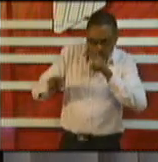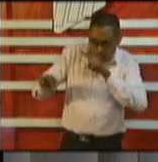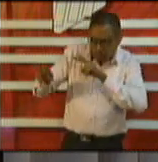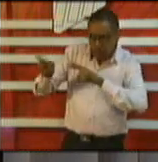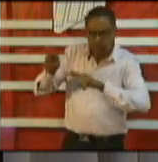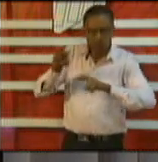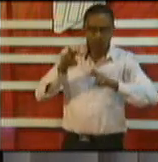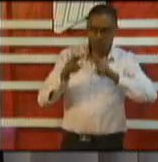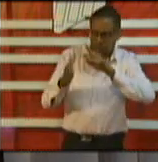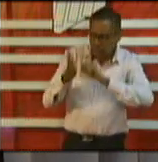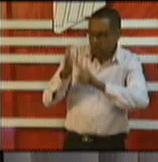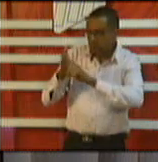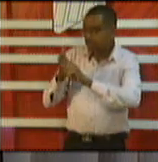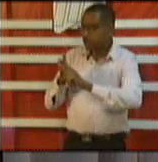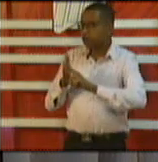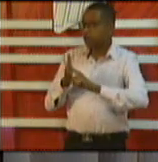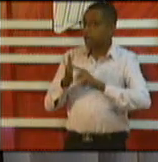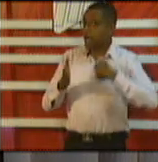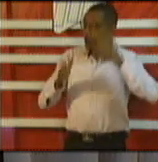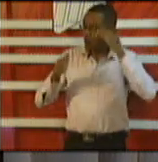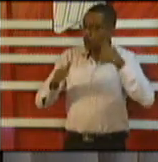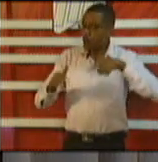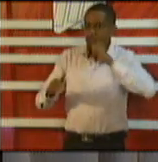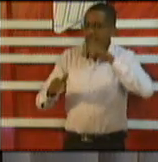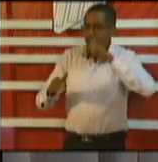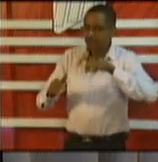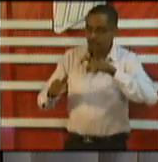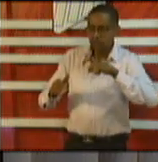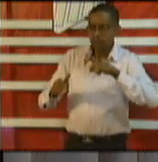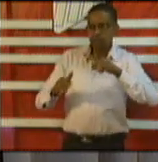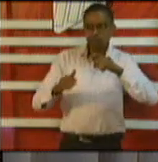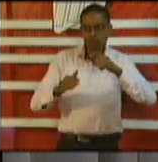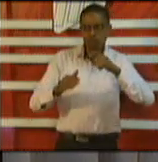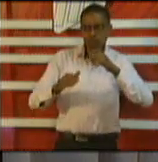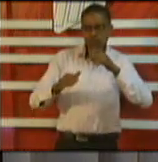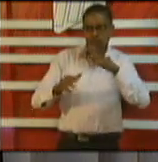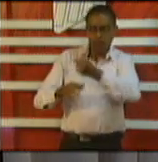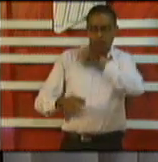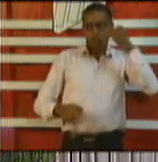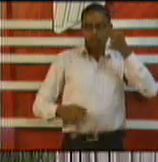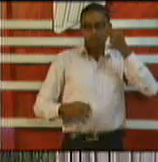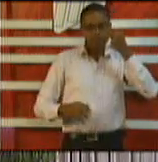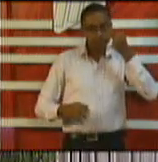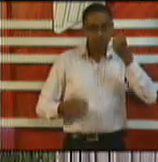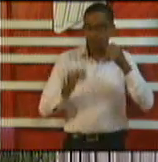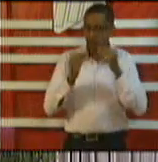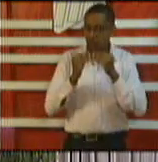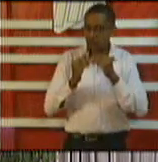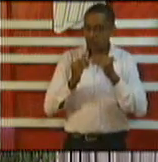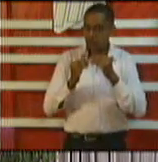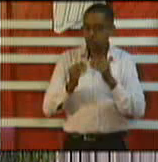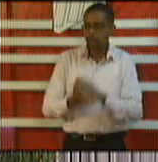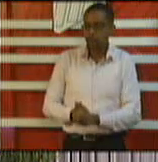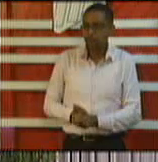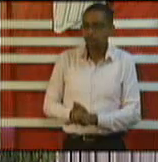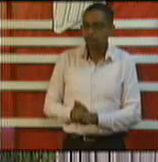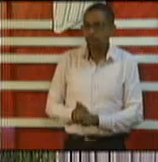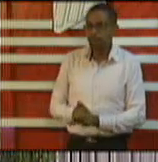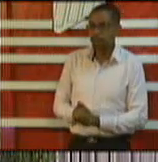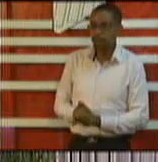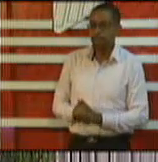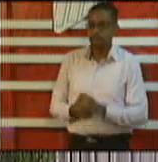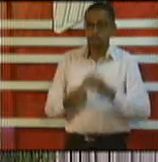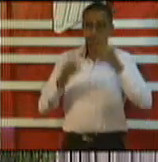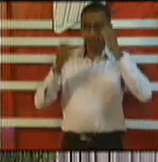and I hope we don't have to pull it back further but we will if we have to just one more note on the closing time Minister Young because